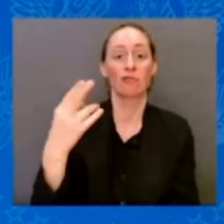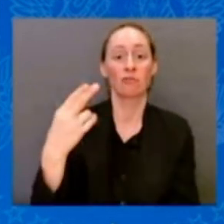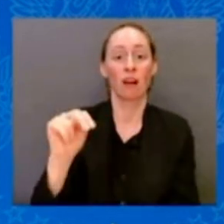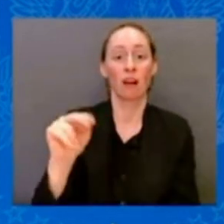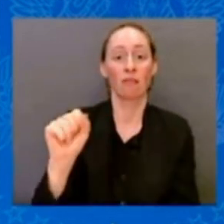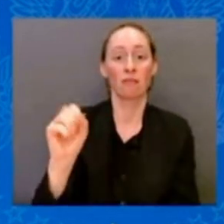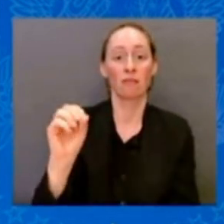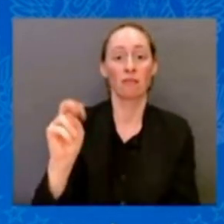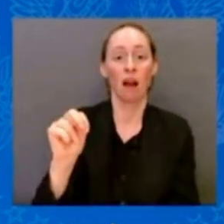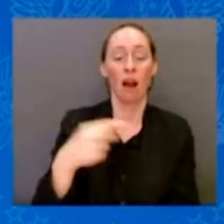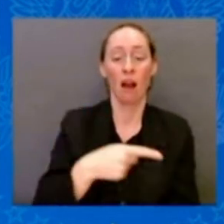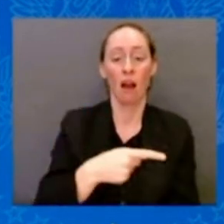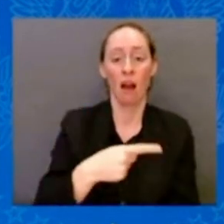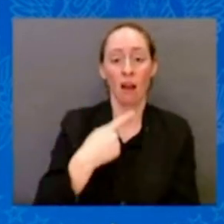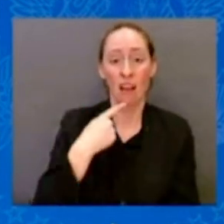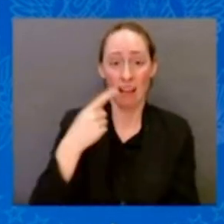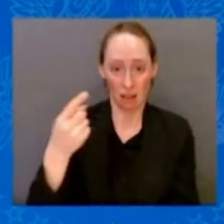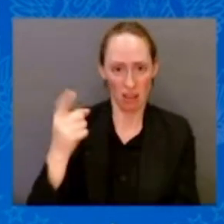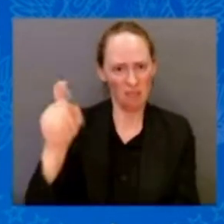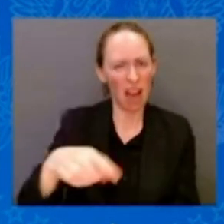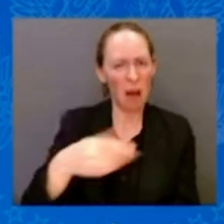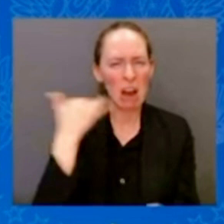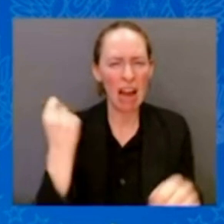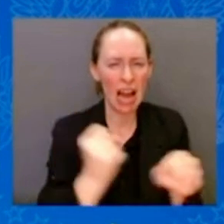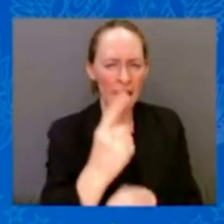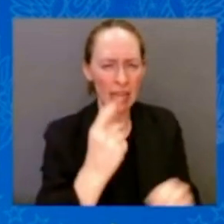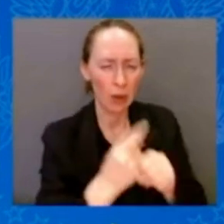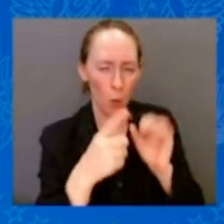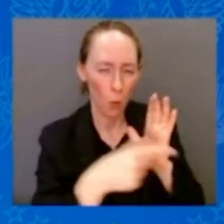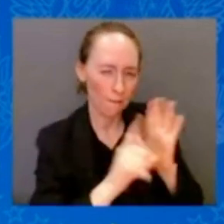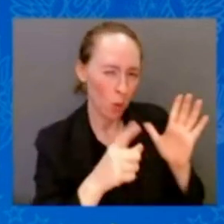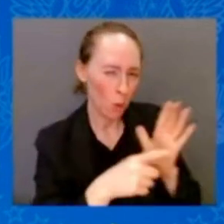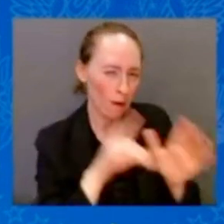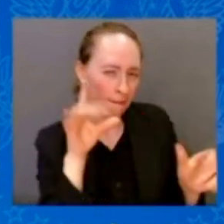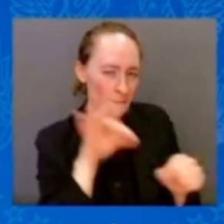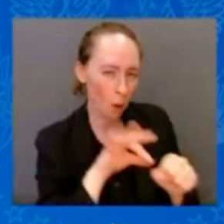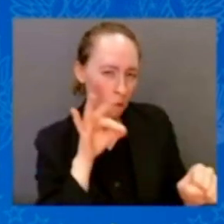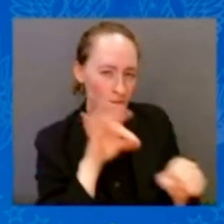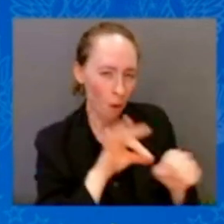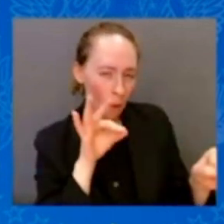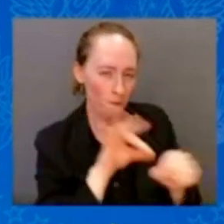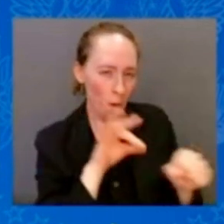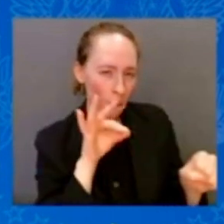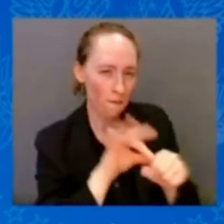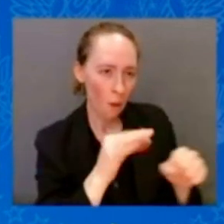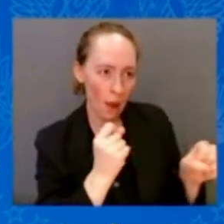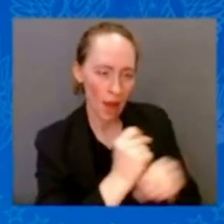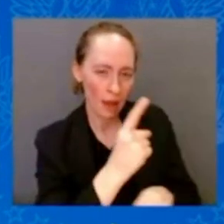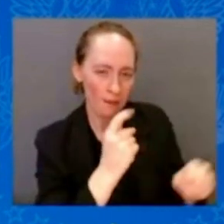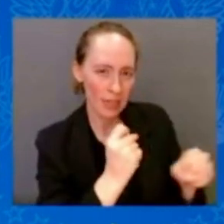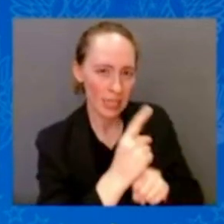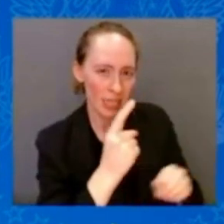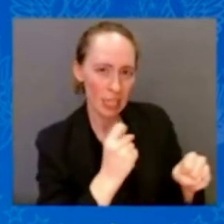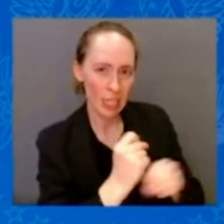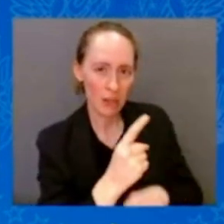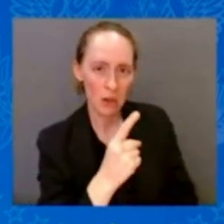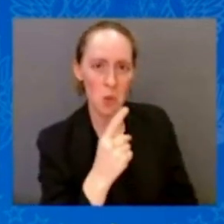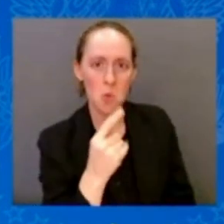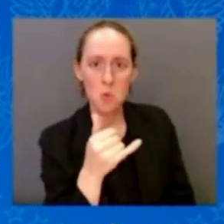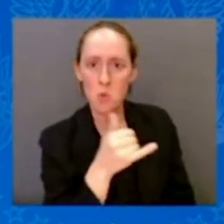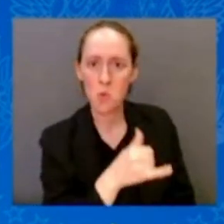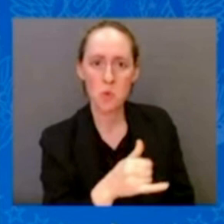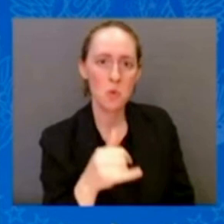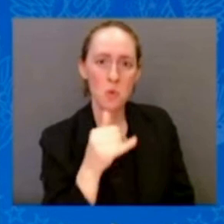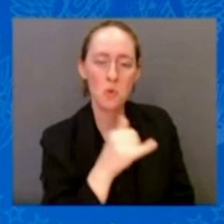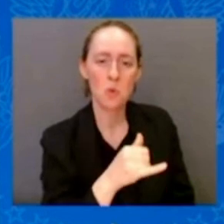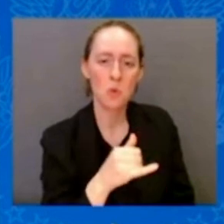But look, in his case, as I said, he wants to do it every single year. Let's remember what this is all about. Some of you are on